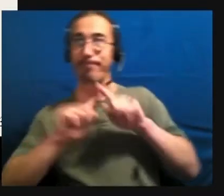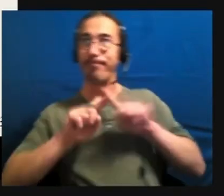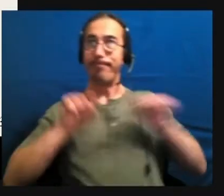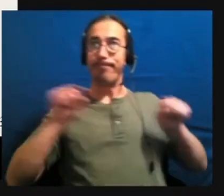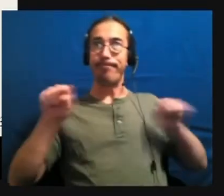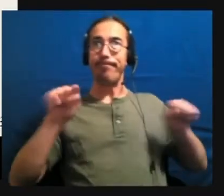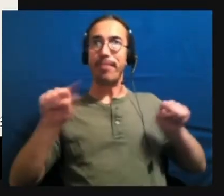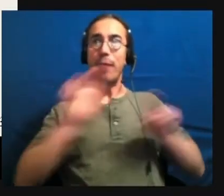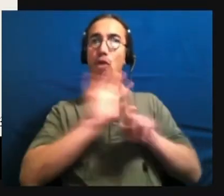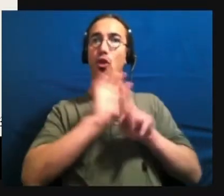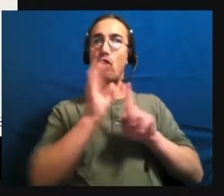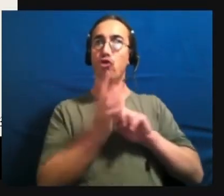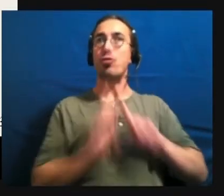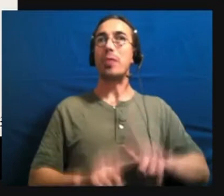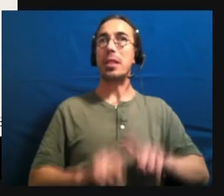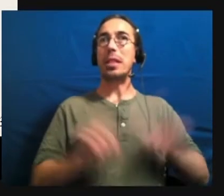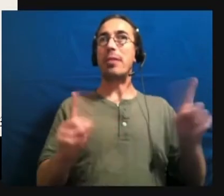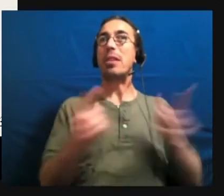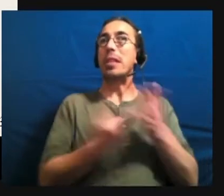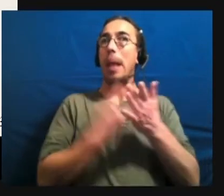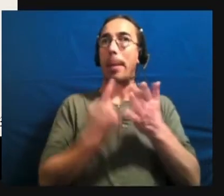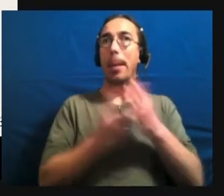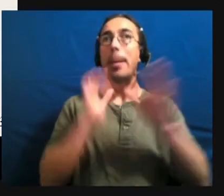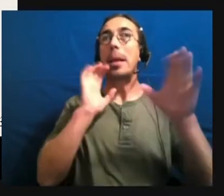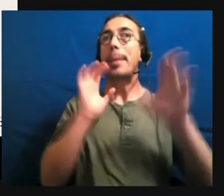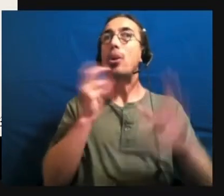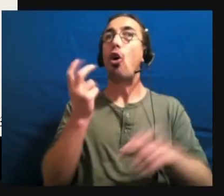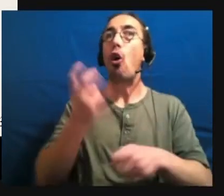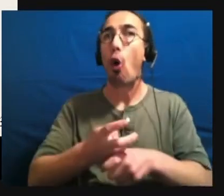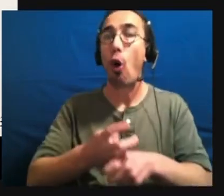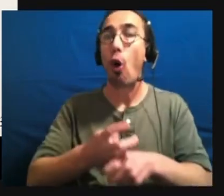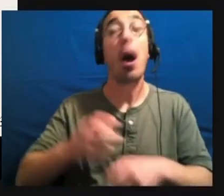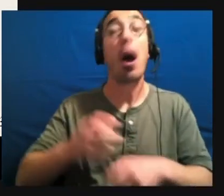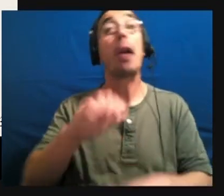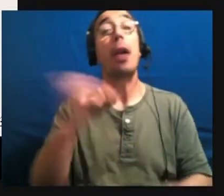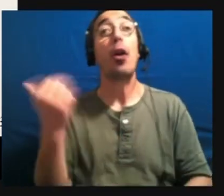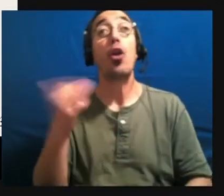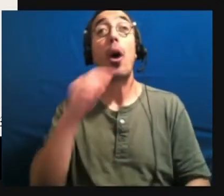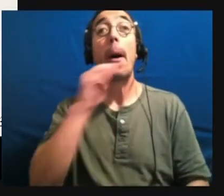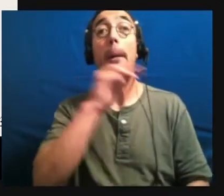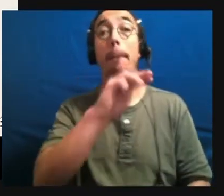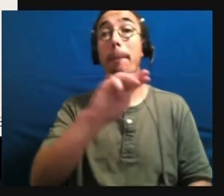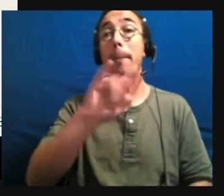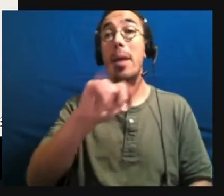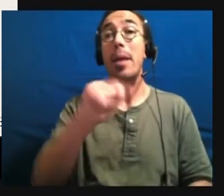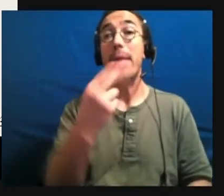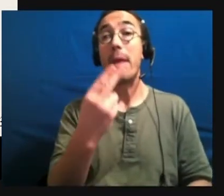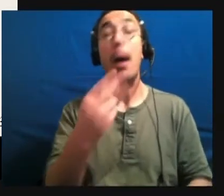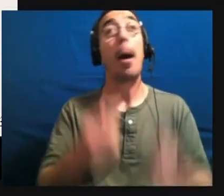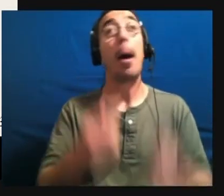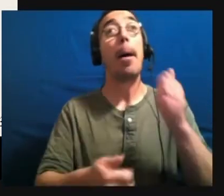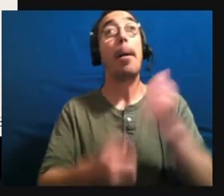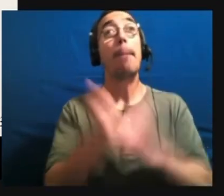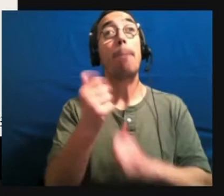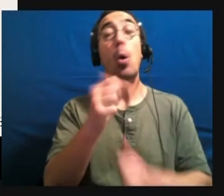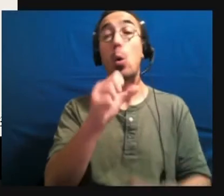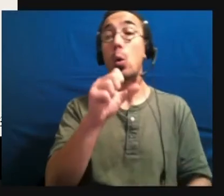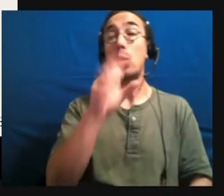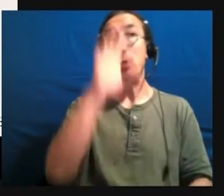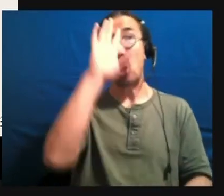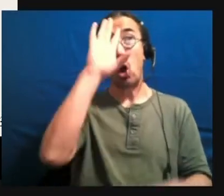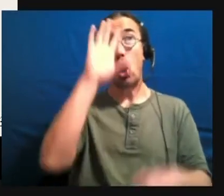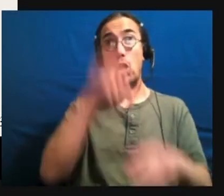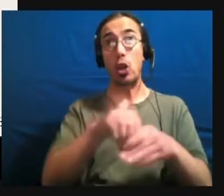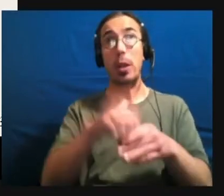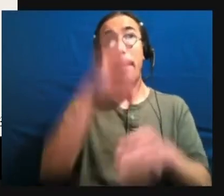Another, um, myth and stereotype is that most autistics are male, like way more male than female.